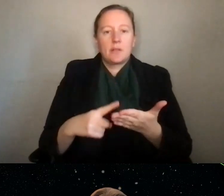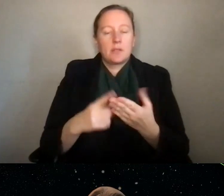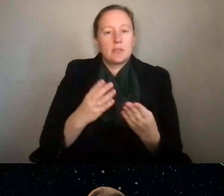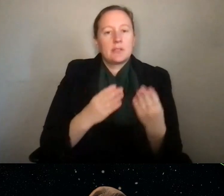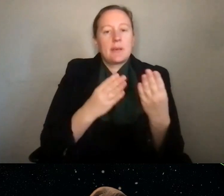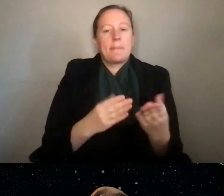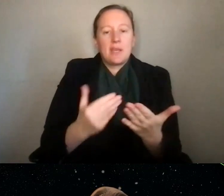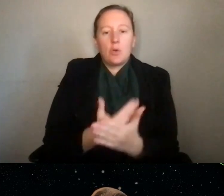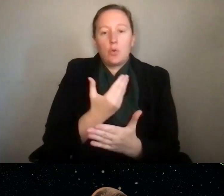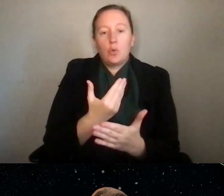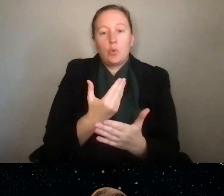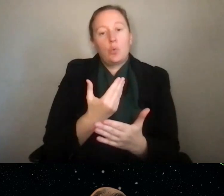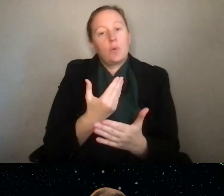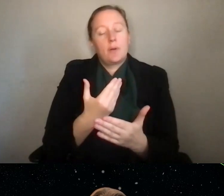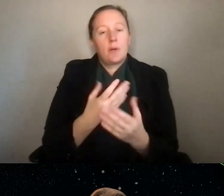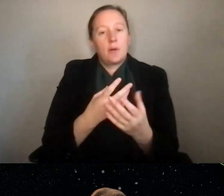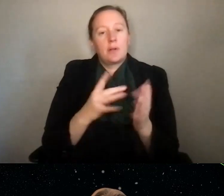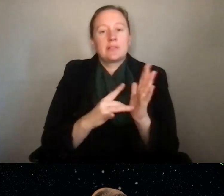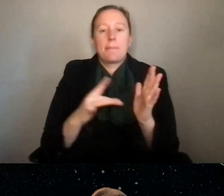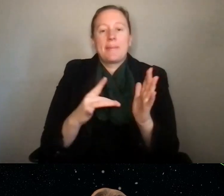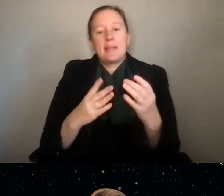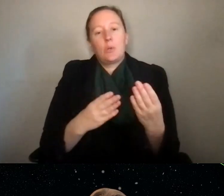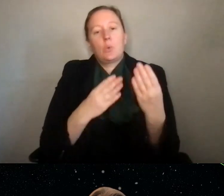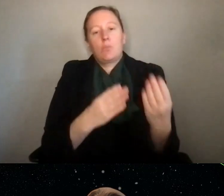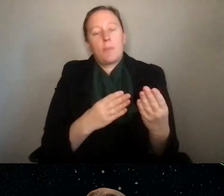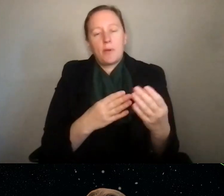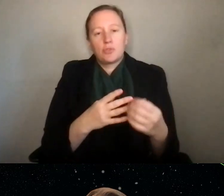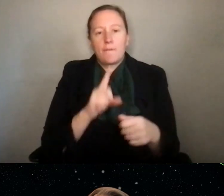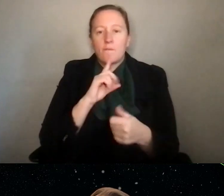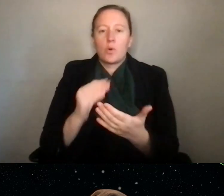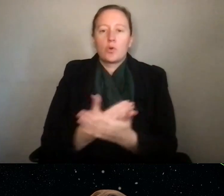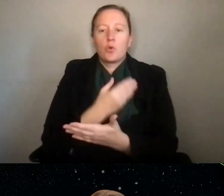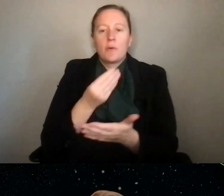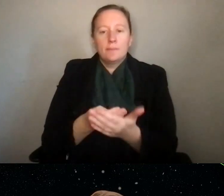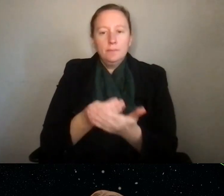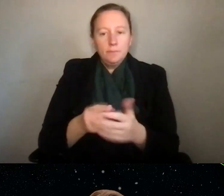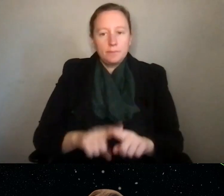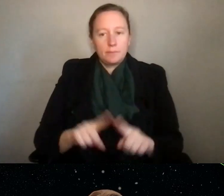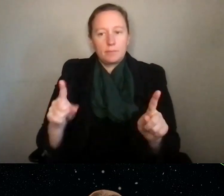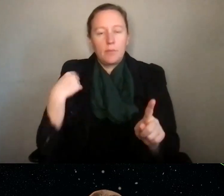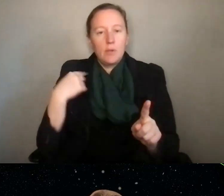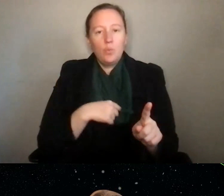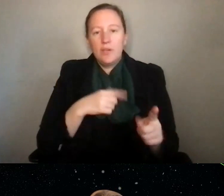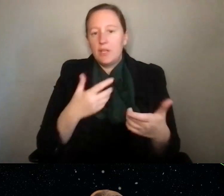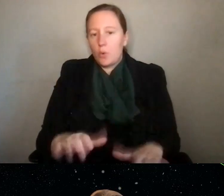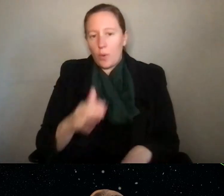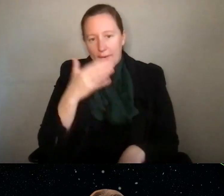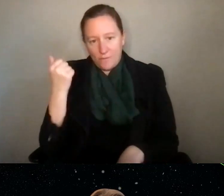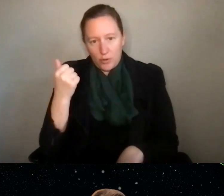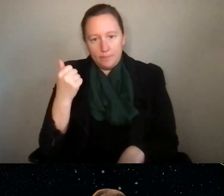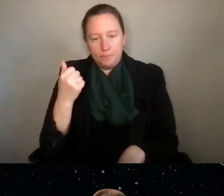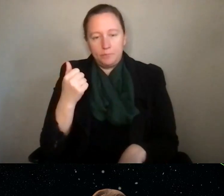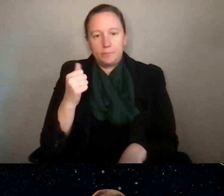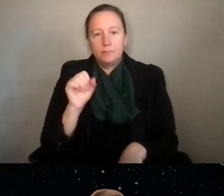new proposals and opportunities for new funding. But we also didn't want to forget to mention that